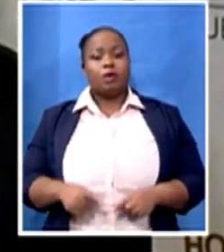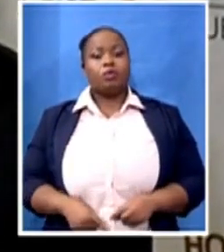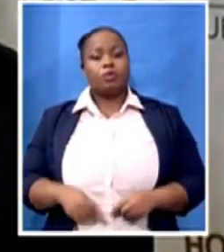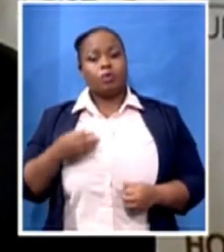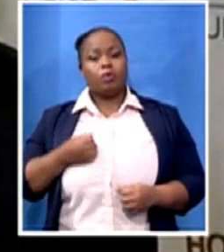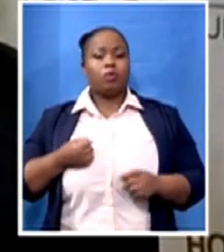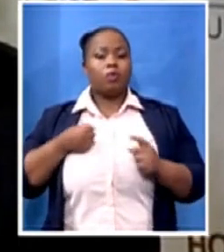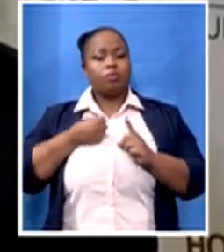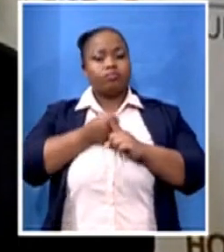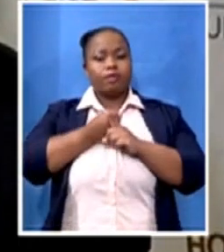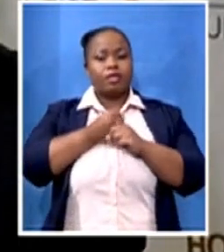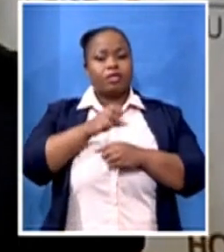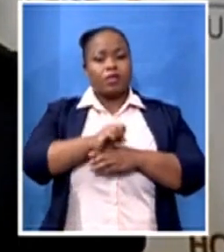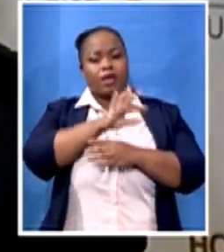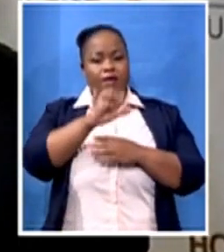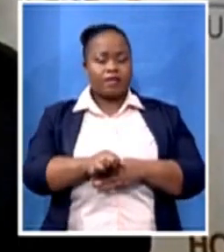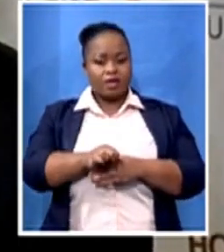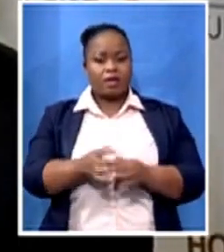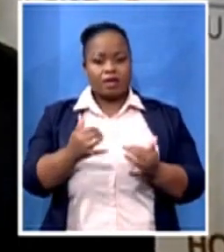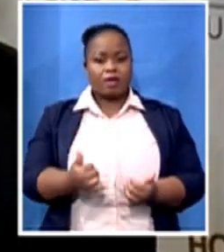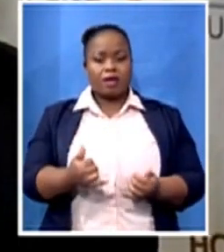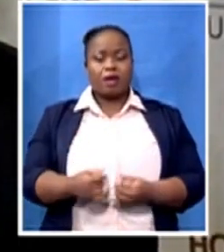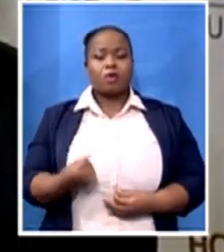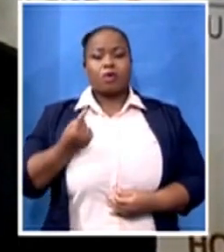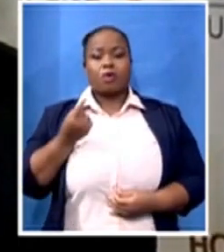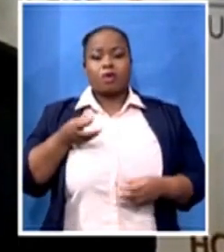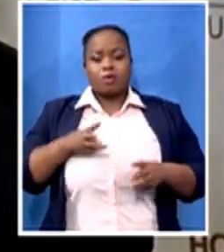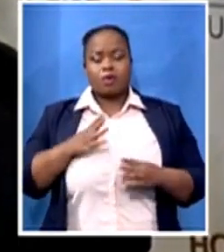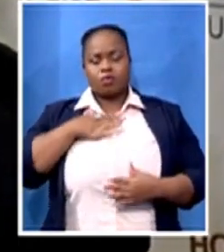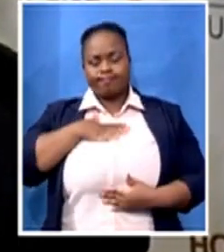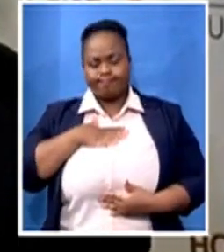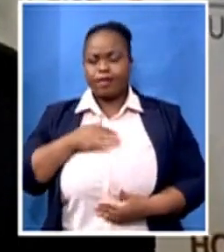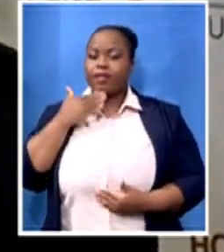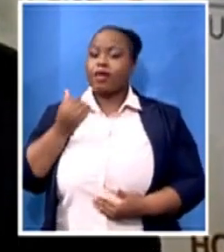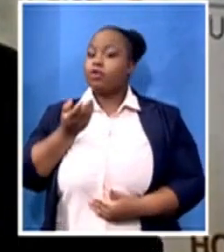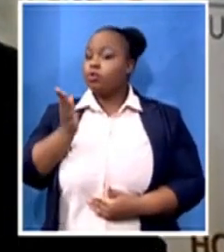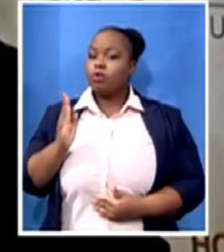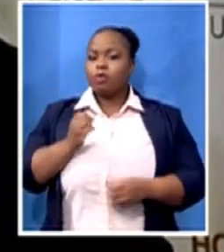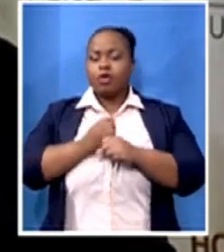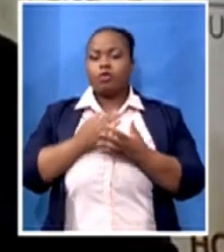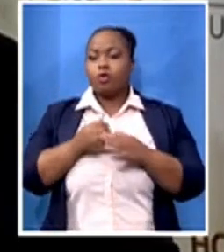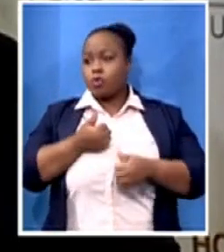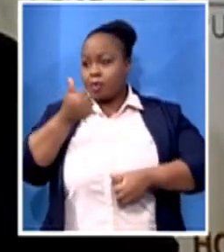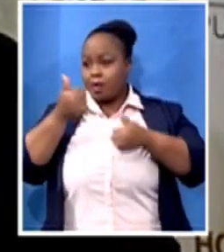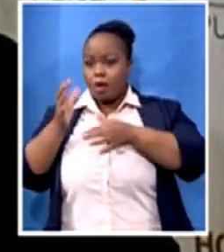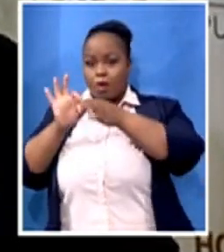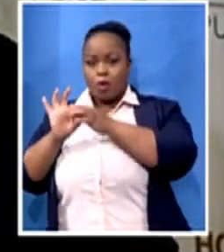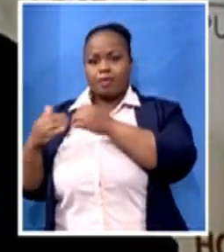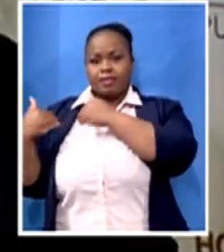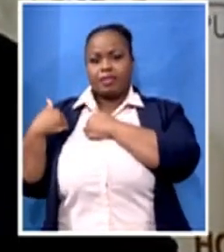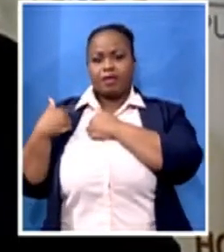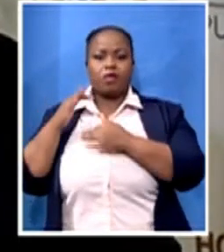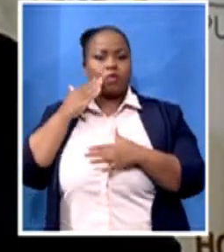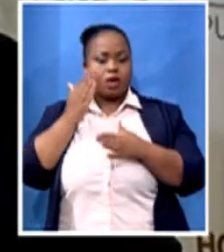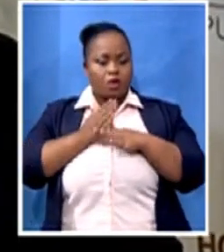the only gratitude we can give you is to ensure that you return home safe after your work is done here in South Africa.